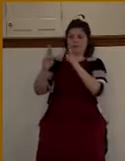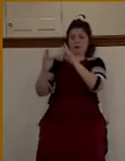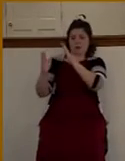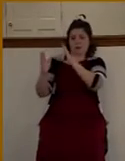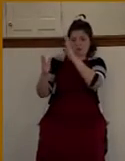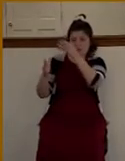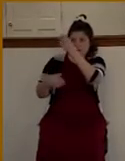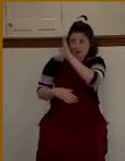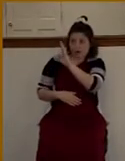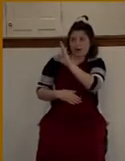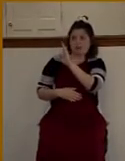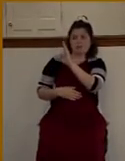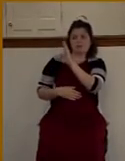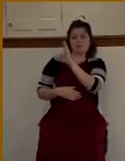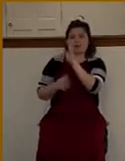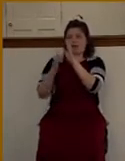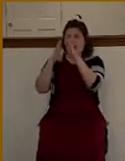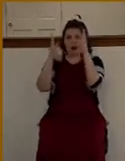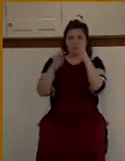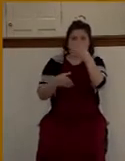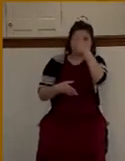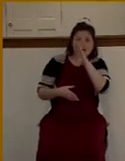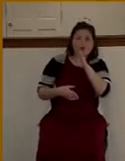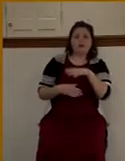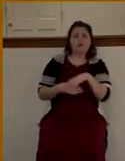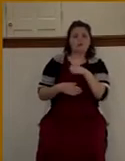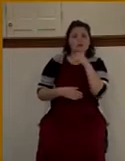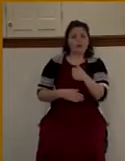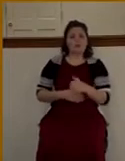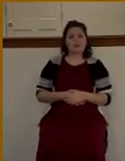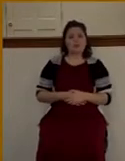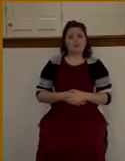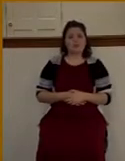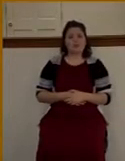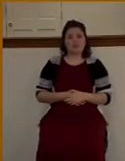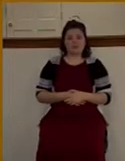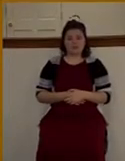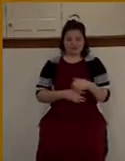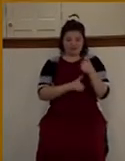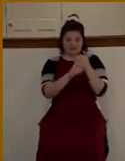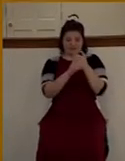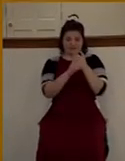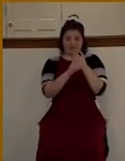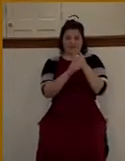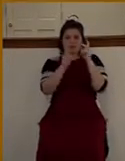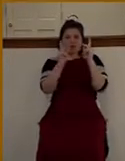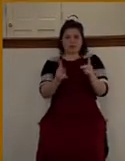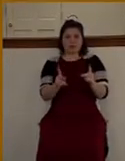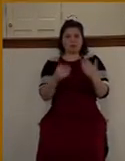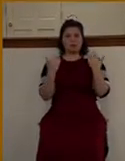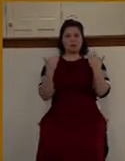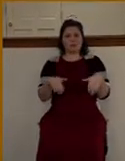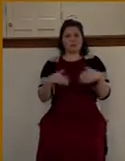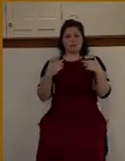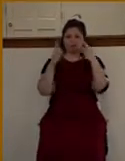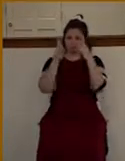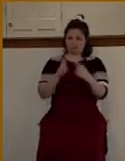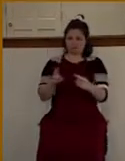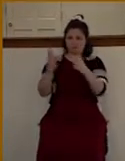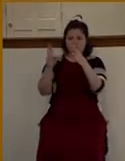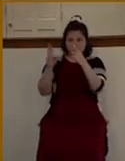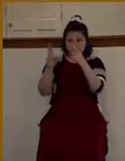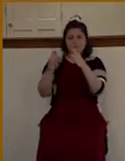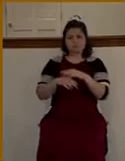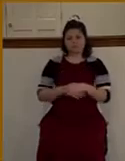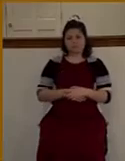God when it's being taught or even the servant of God. This man was very reverent. was very respectful. And really it was in the light of day when